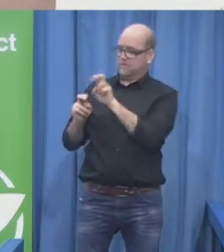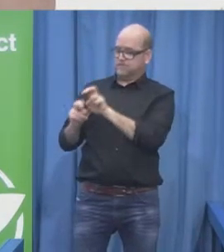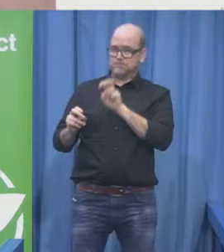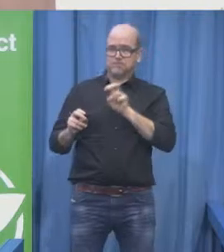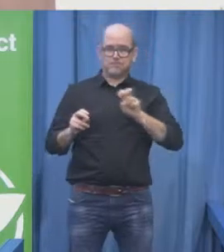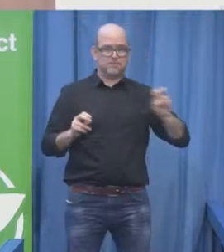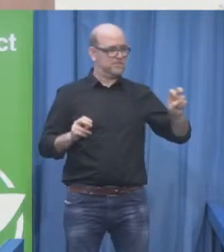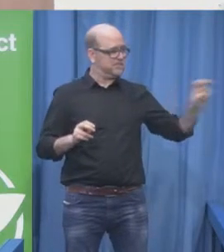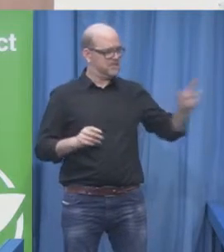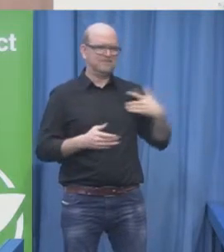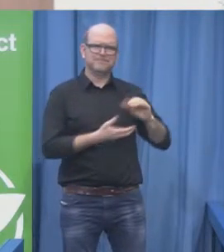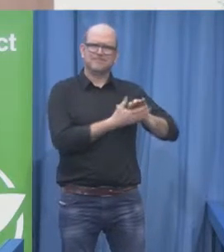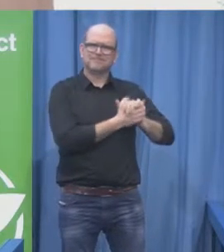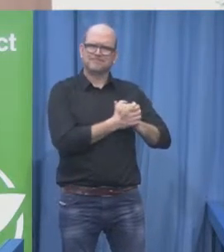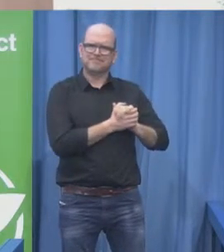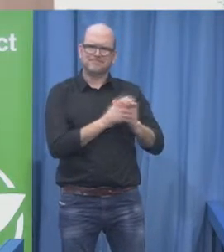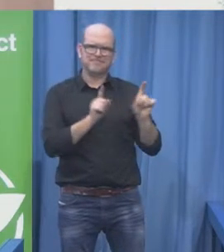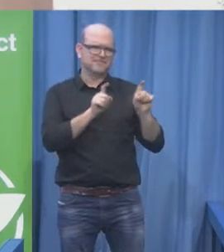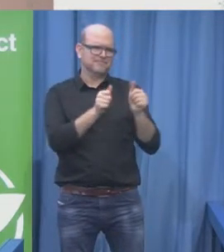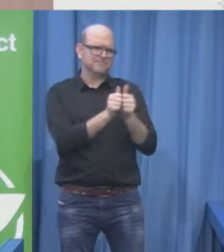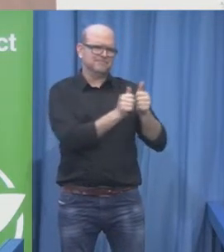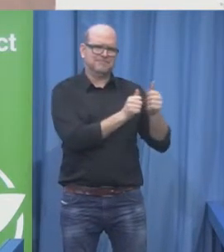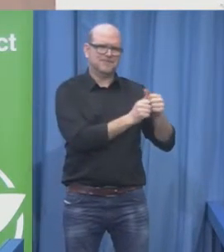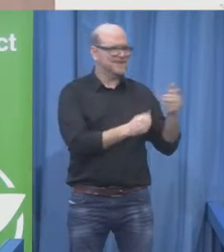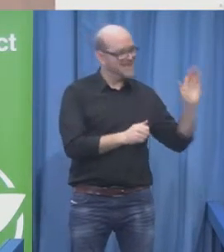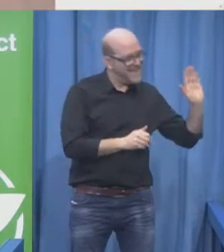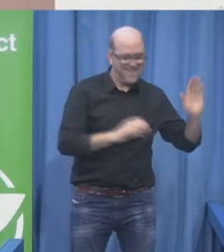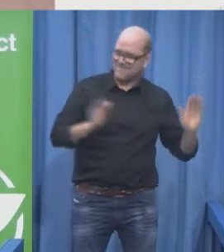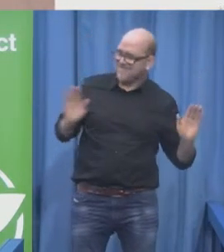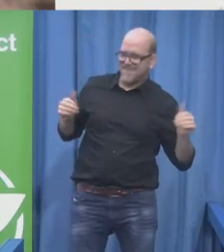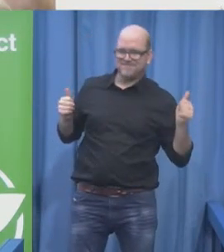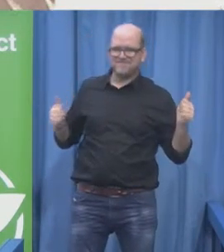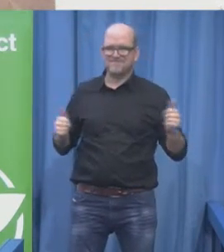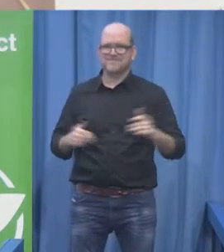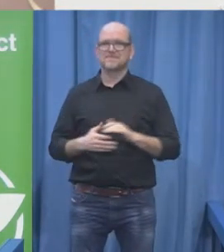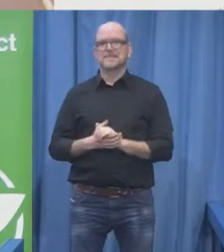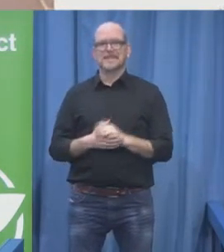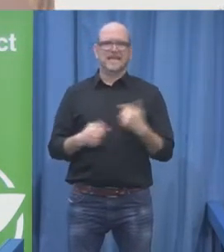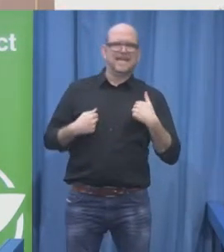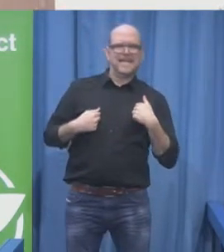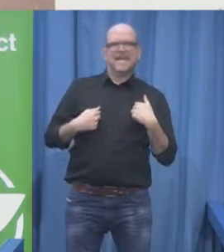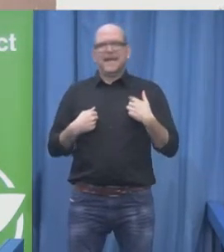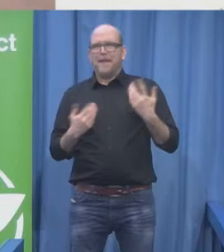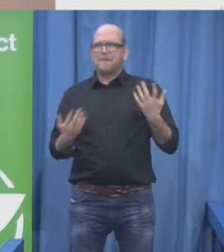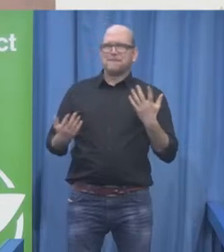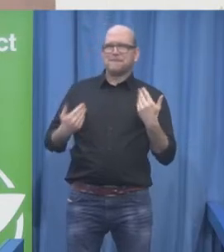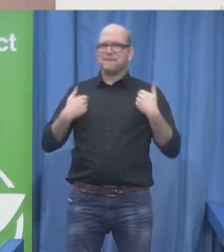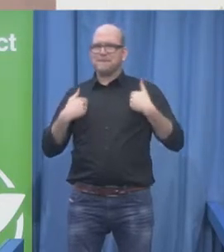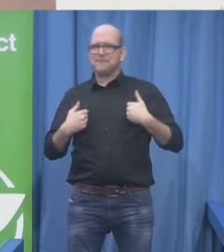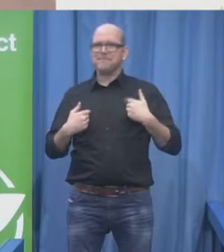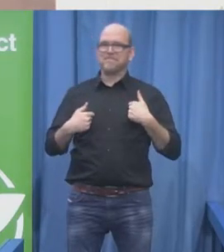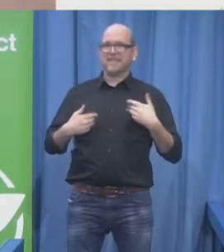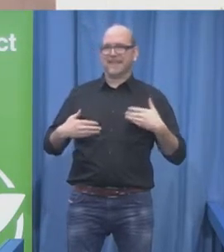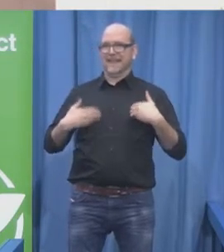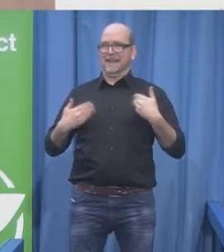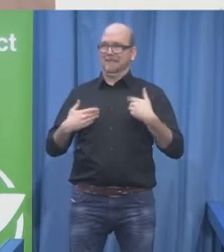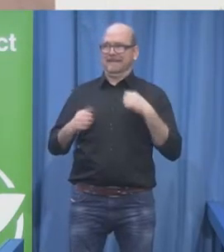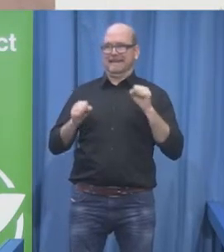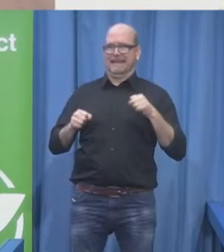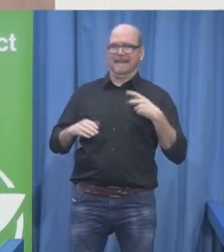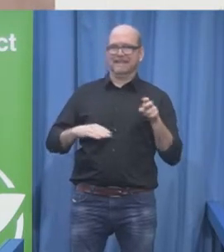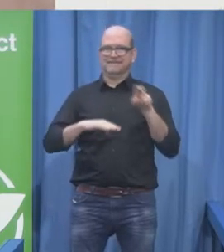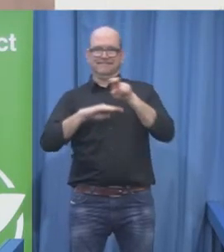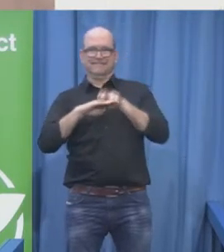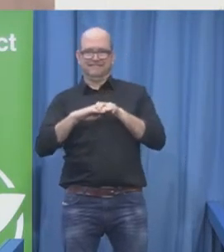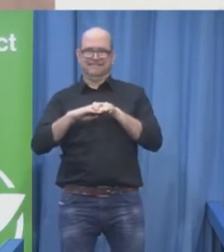since I do have the honor to lead a big division with a big portfolio, the Division for Social Policy and